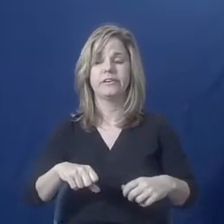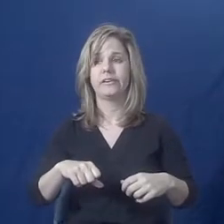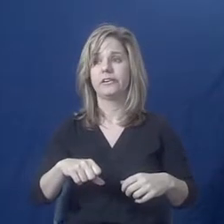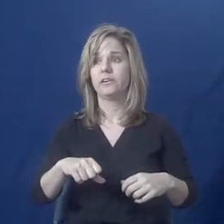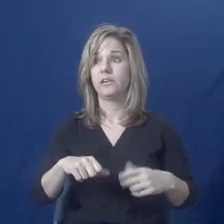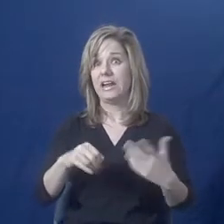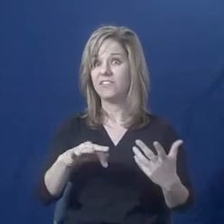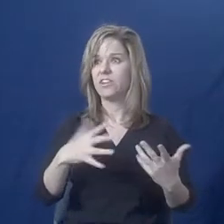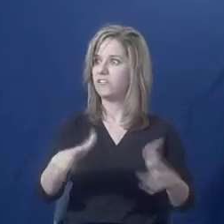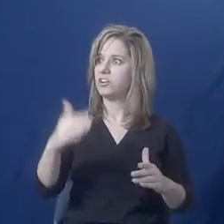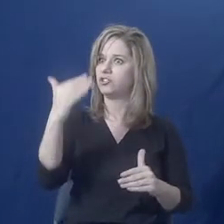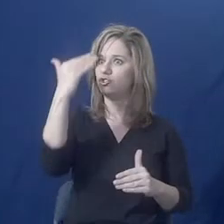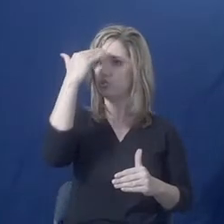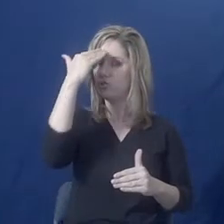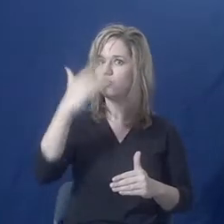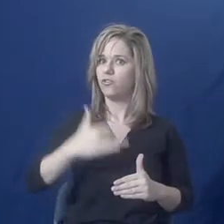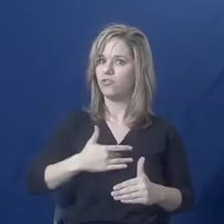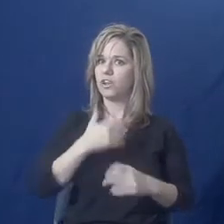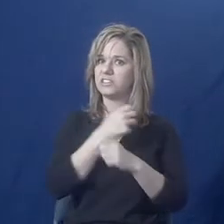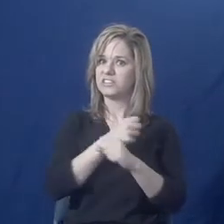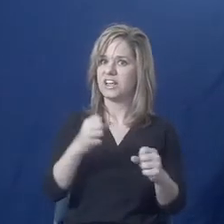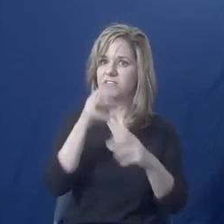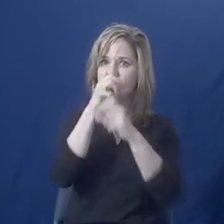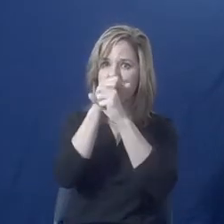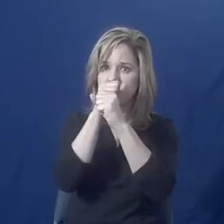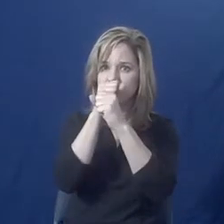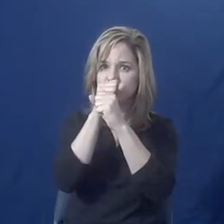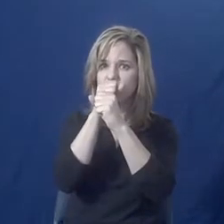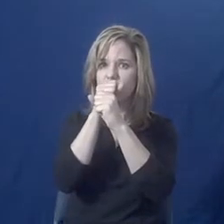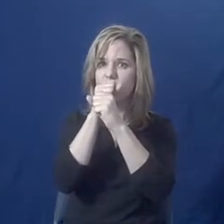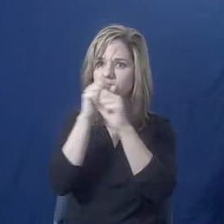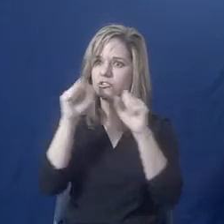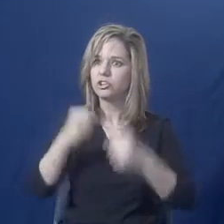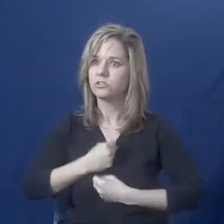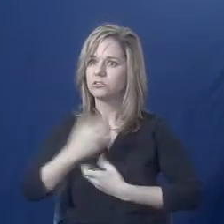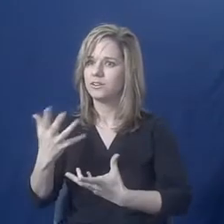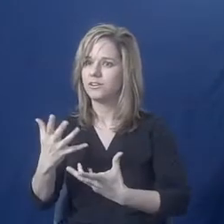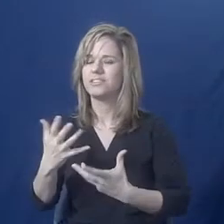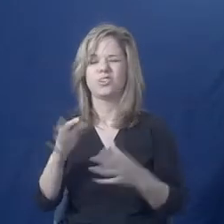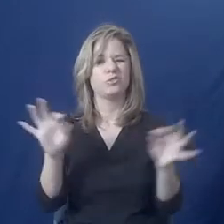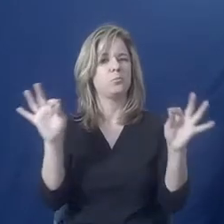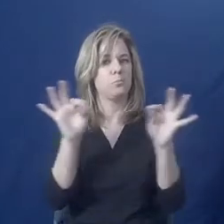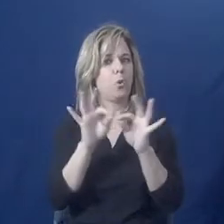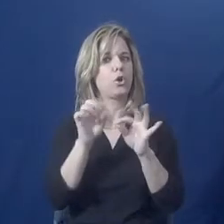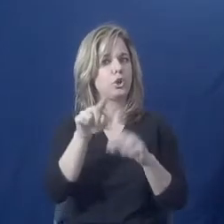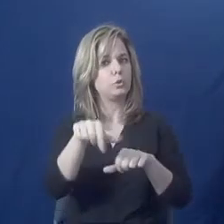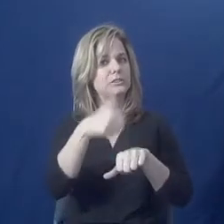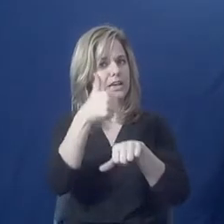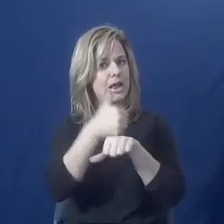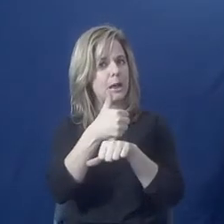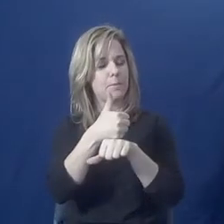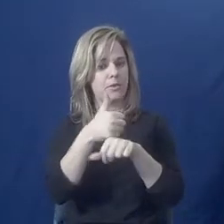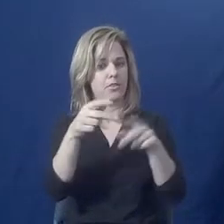have their confidentiality insured. So it's important to create a safe space both